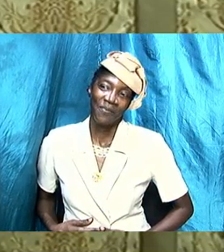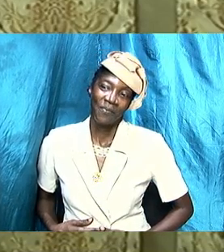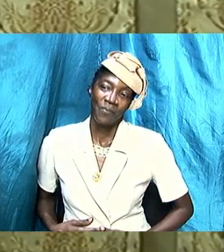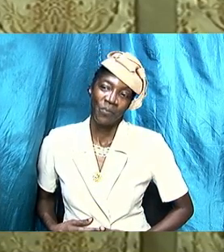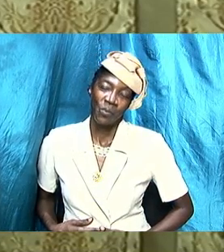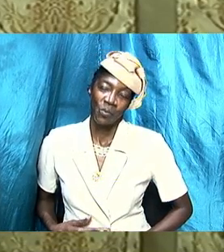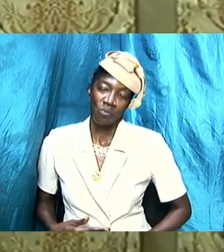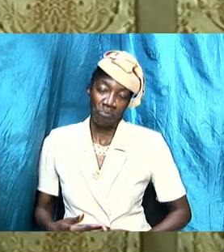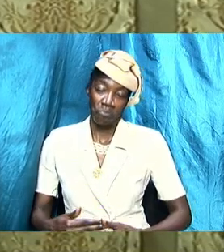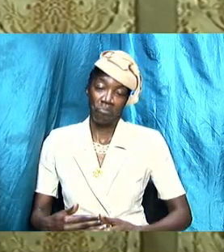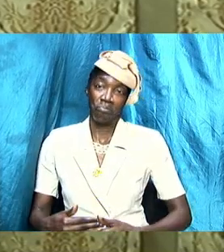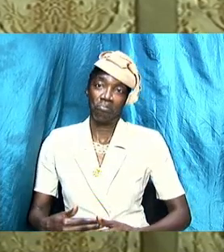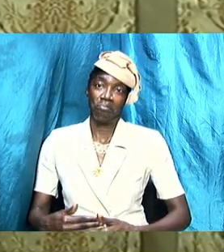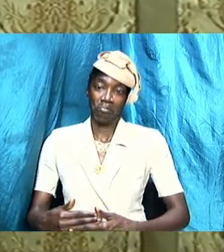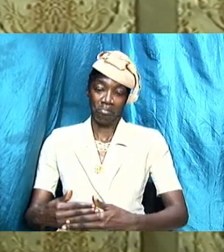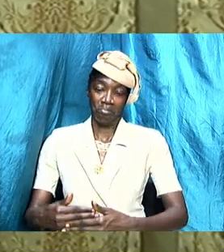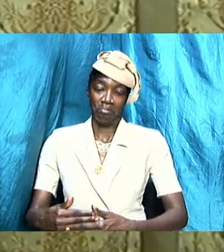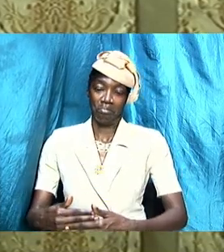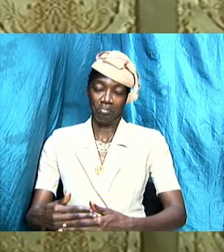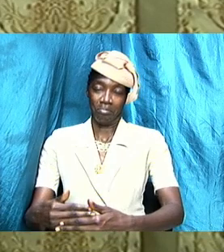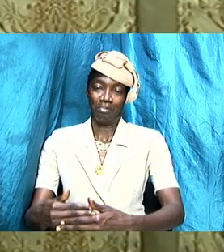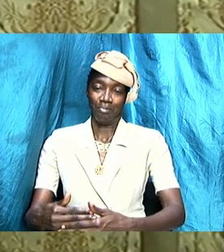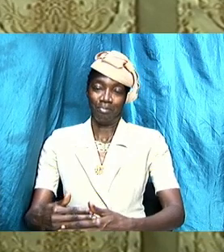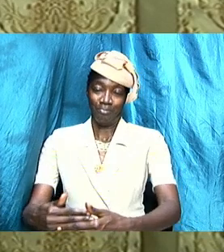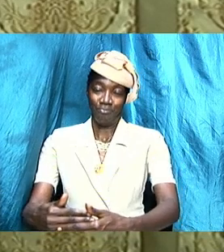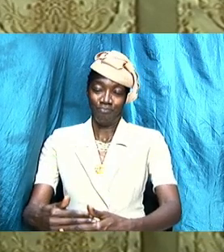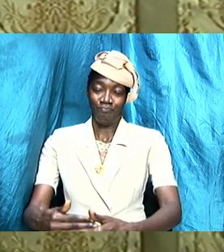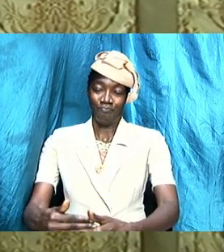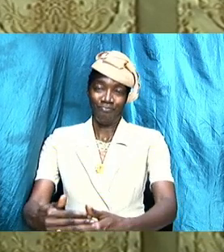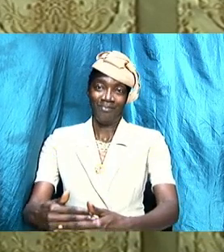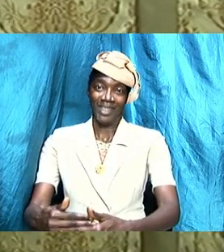away from his chest